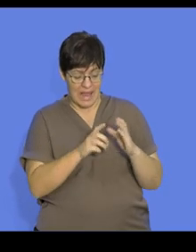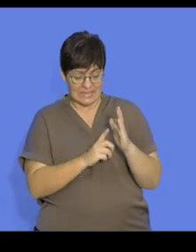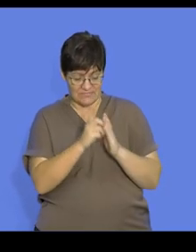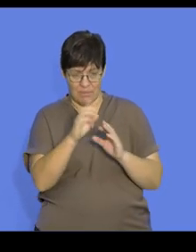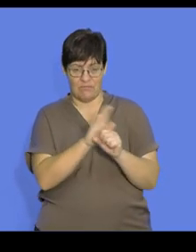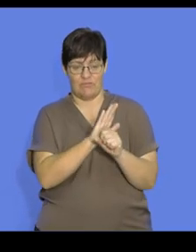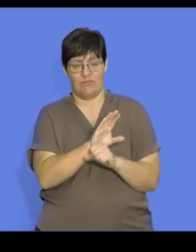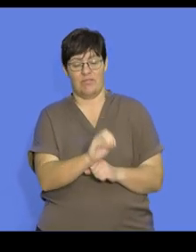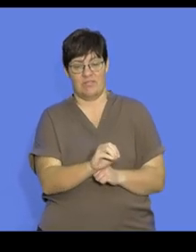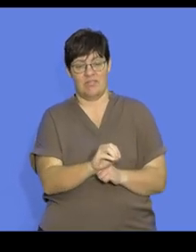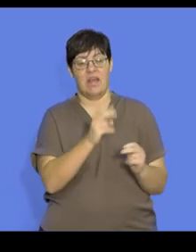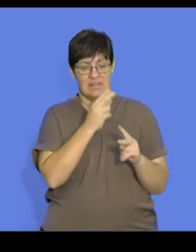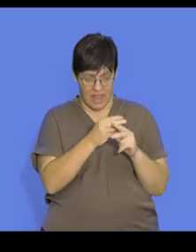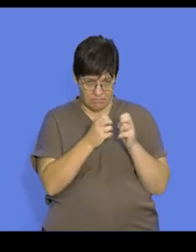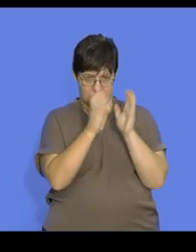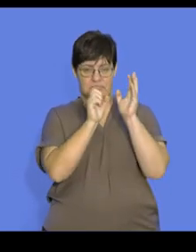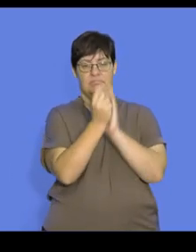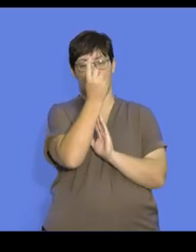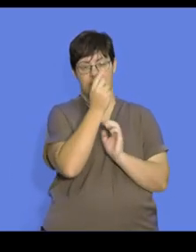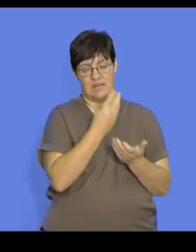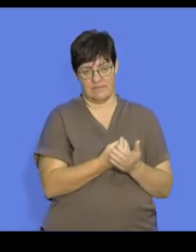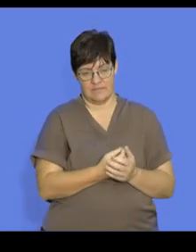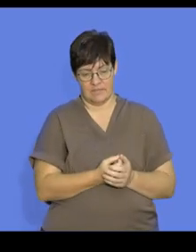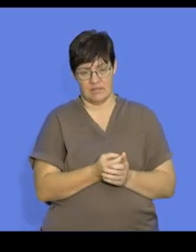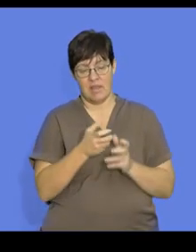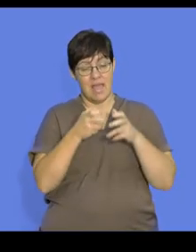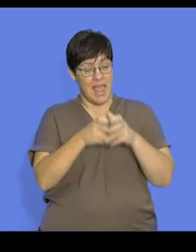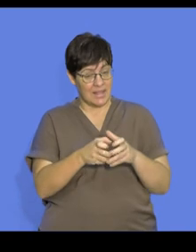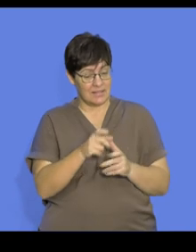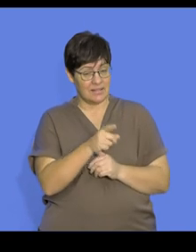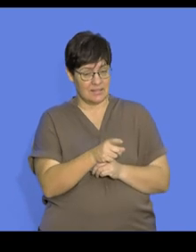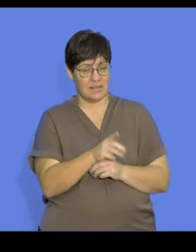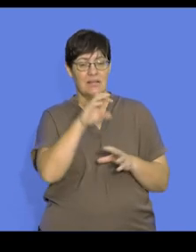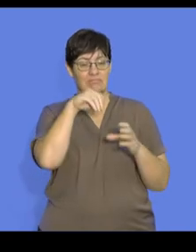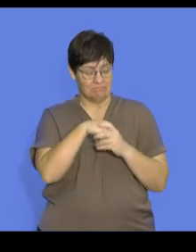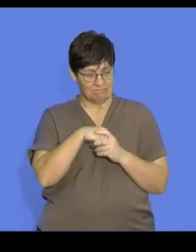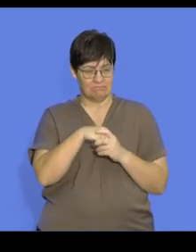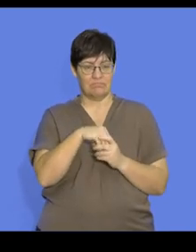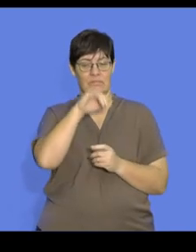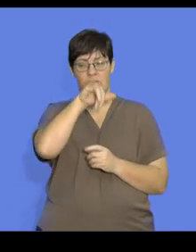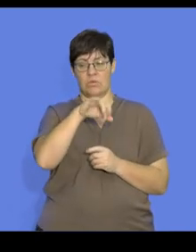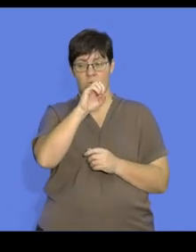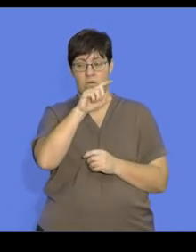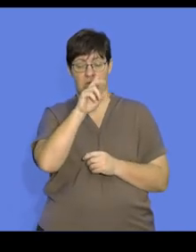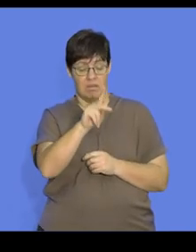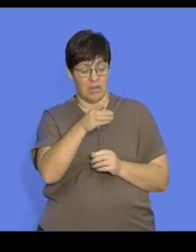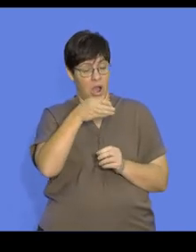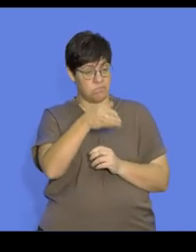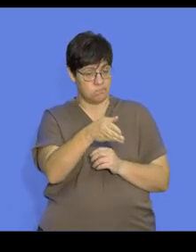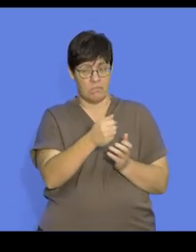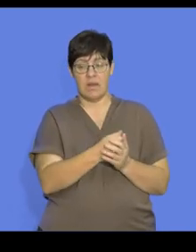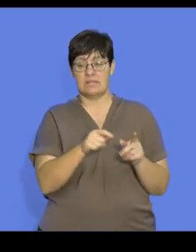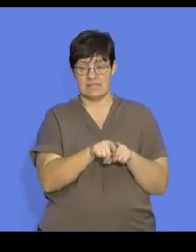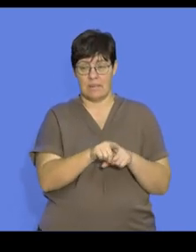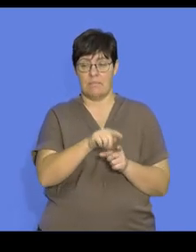completely before being hatched. These eggs have to contain large amounts of yolk and